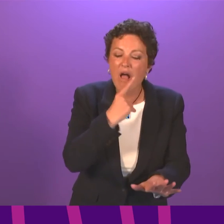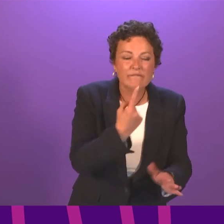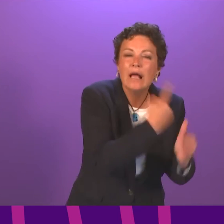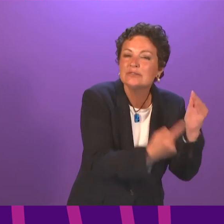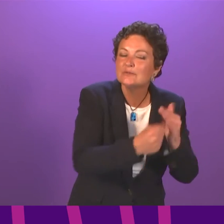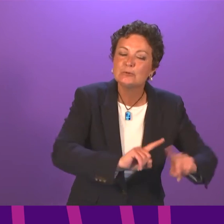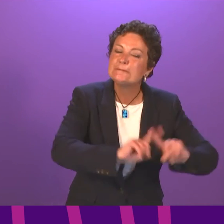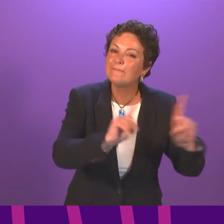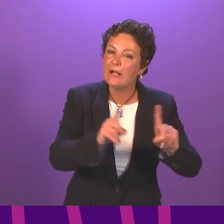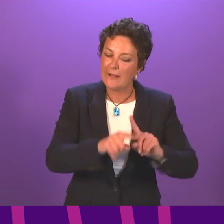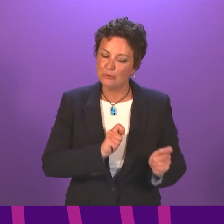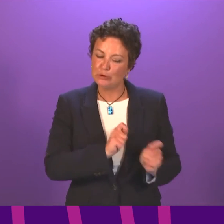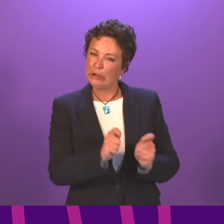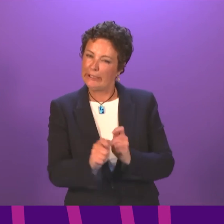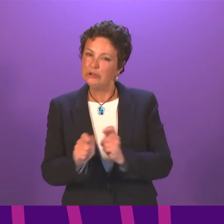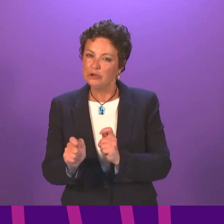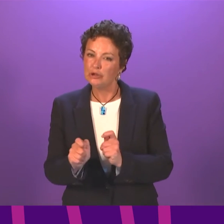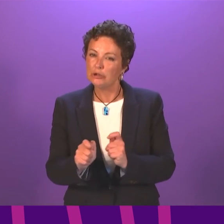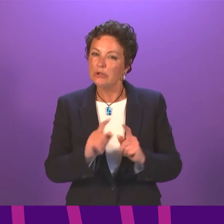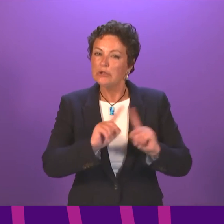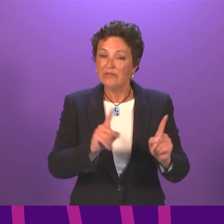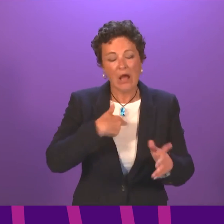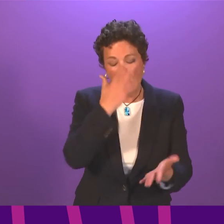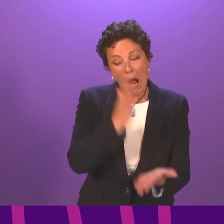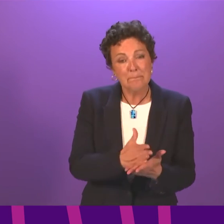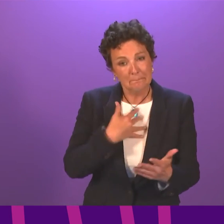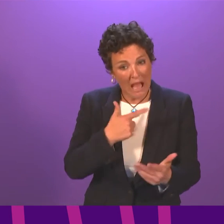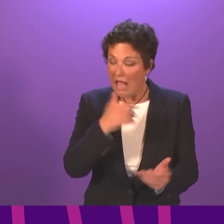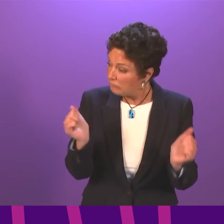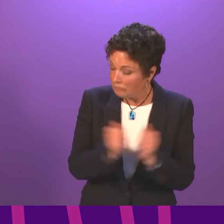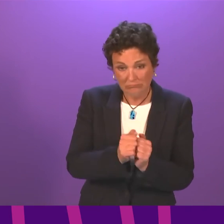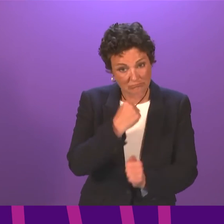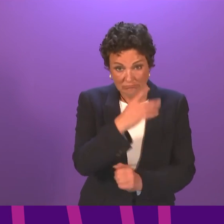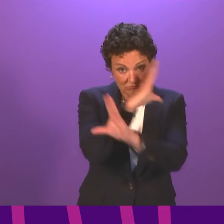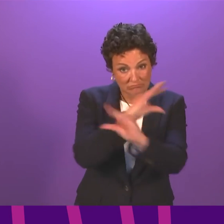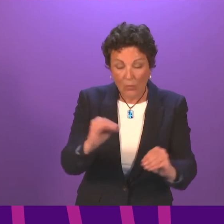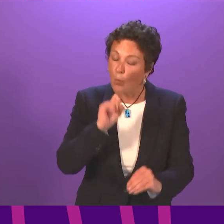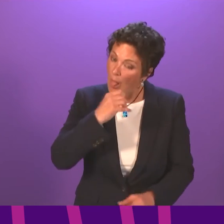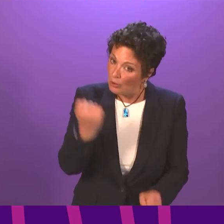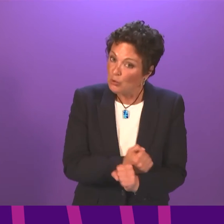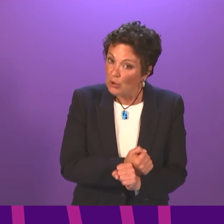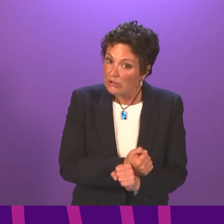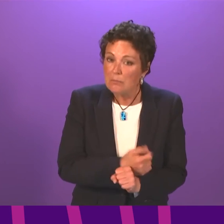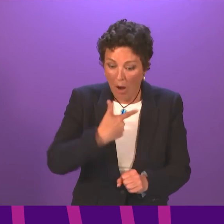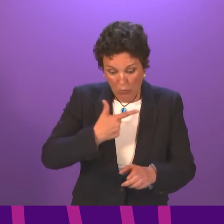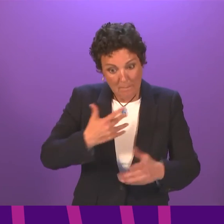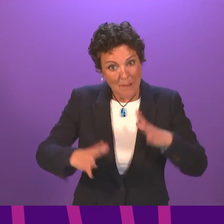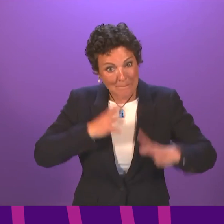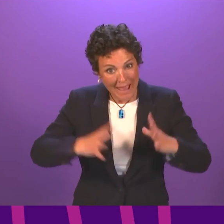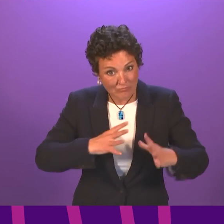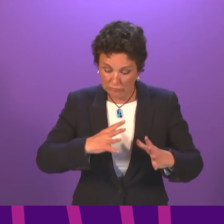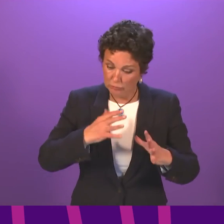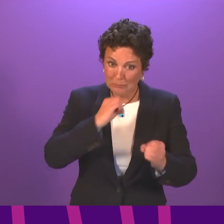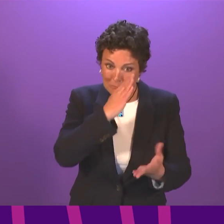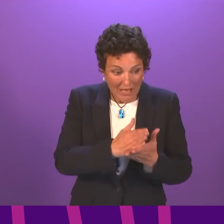make sure that we are taking proper account of. And I give an assurance today that we will make sure that happens. But we are seeking to do this in as